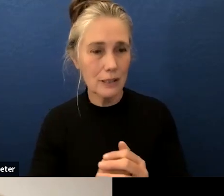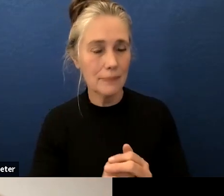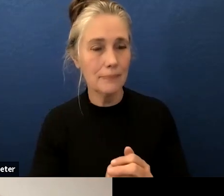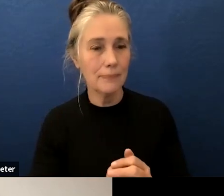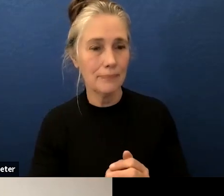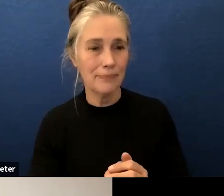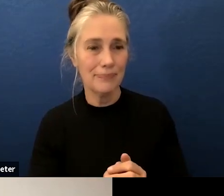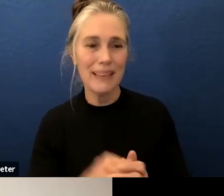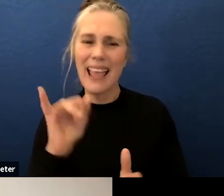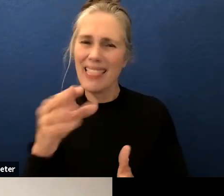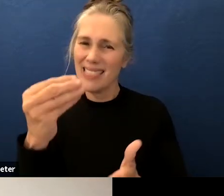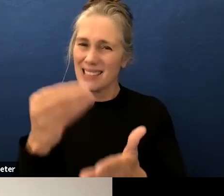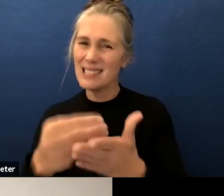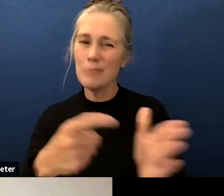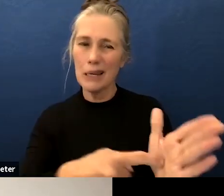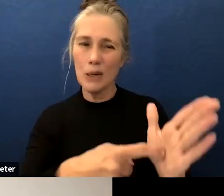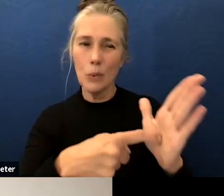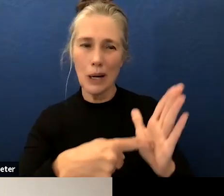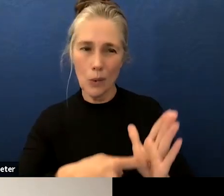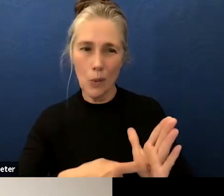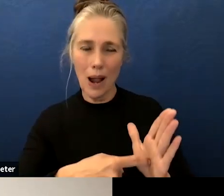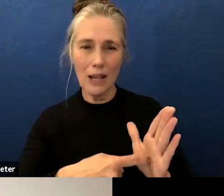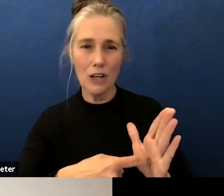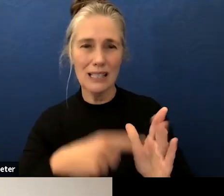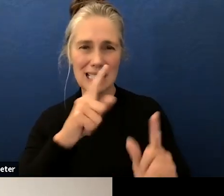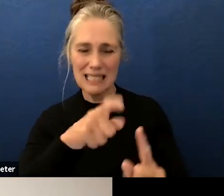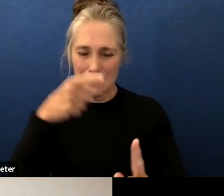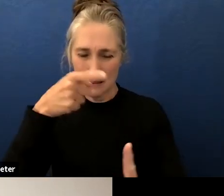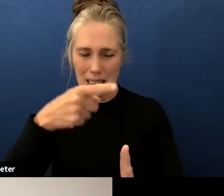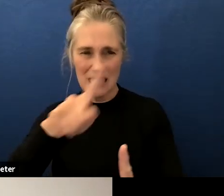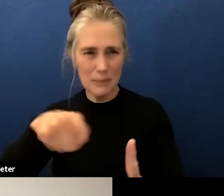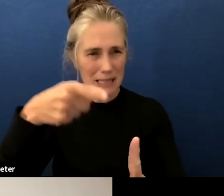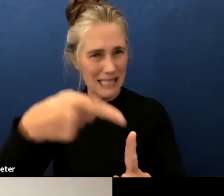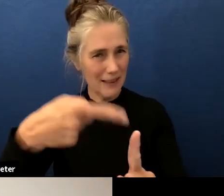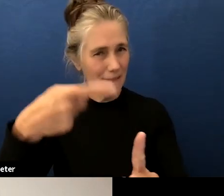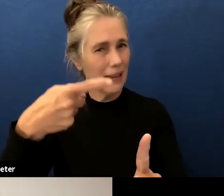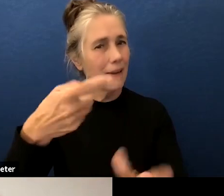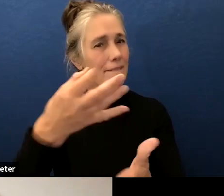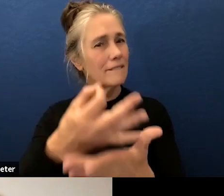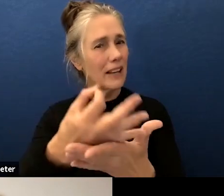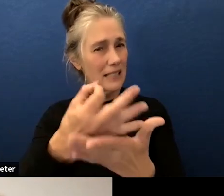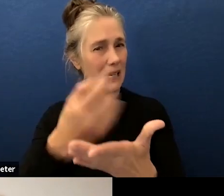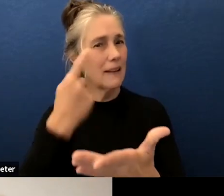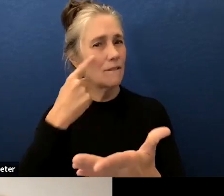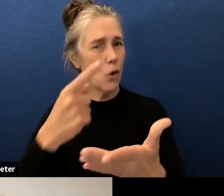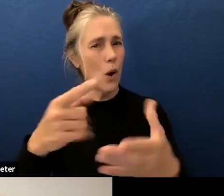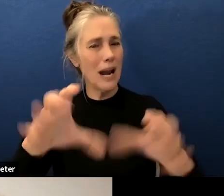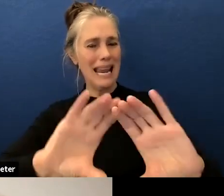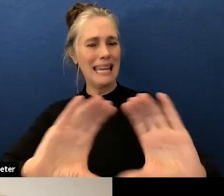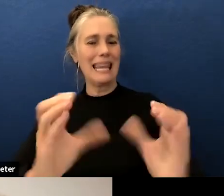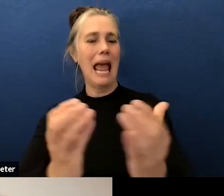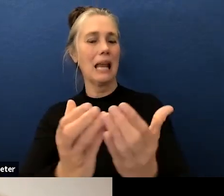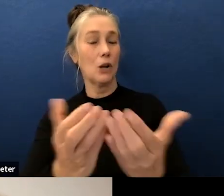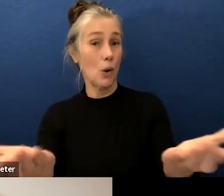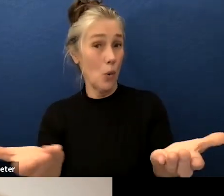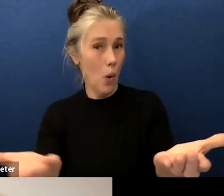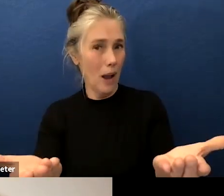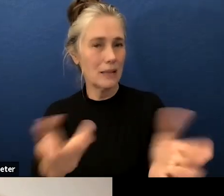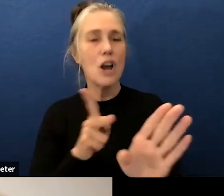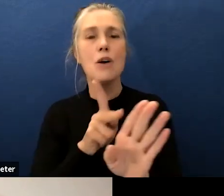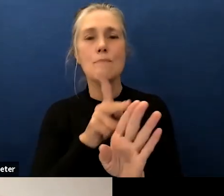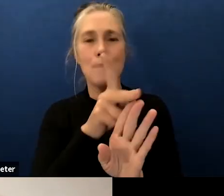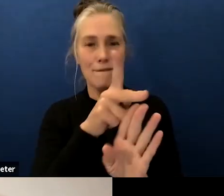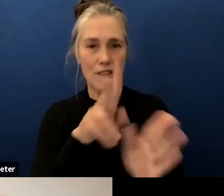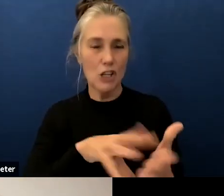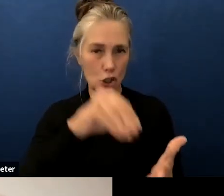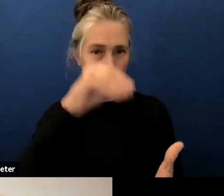focused specific because this is cat it's more like a categorical funding so it would really have to be for professional learning the good news